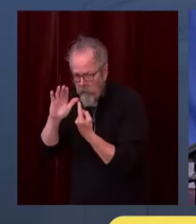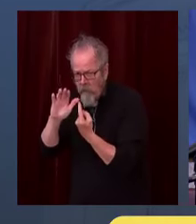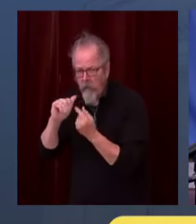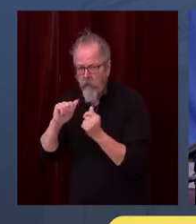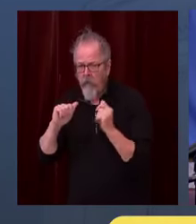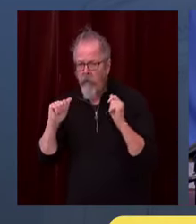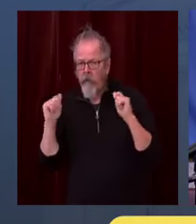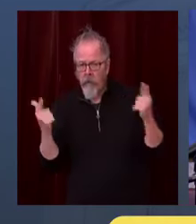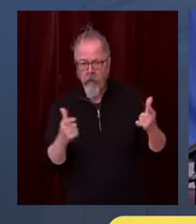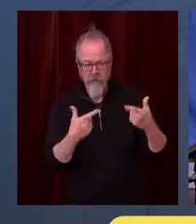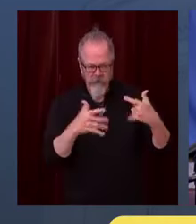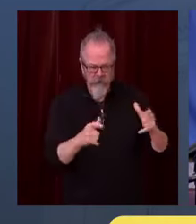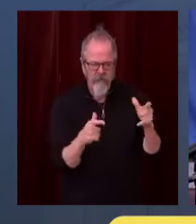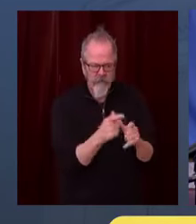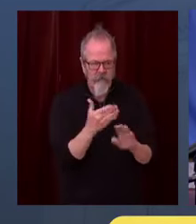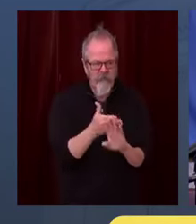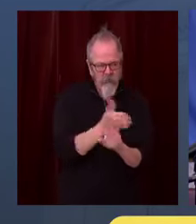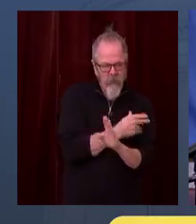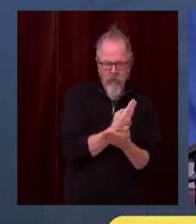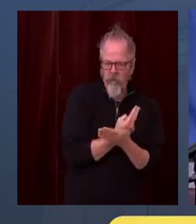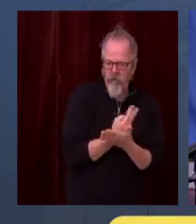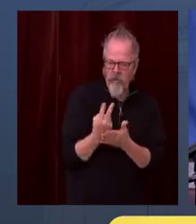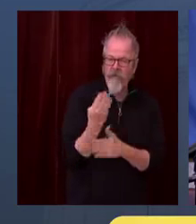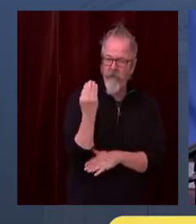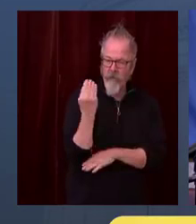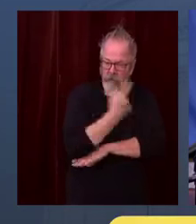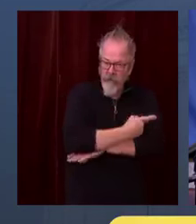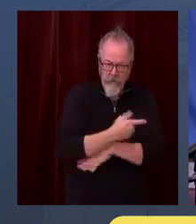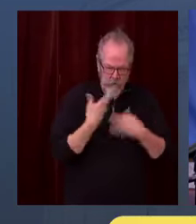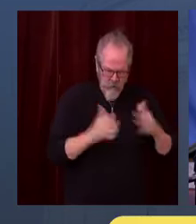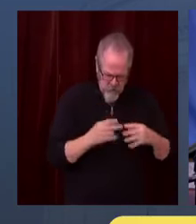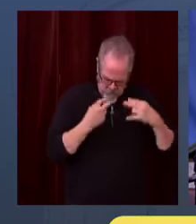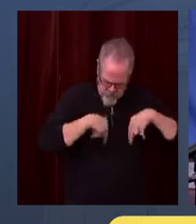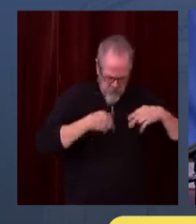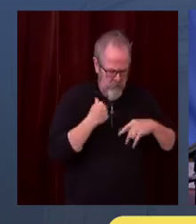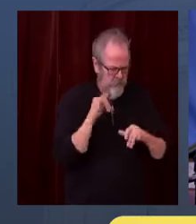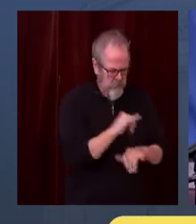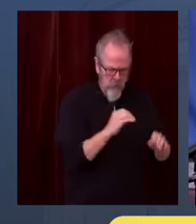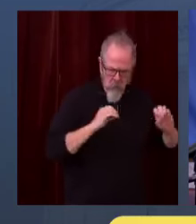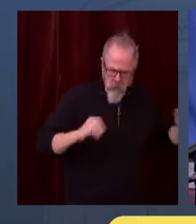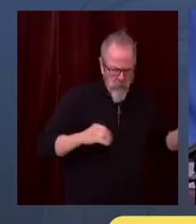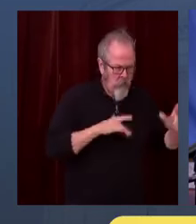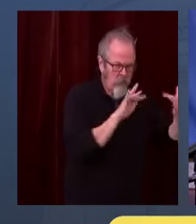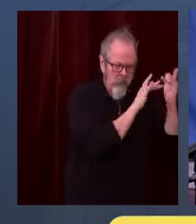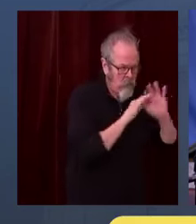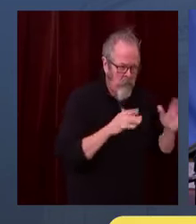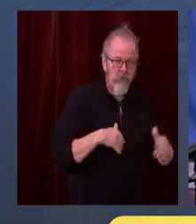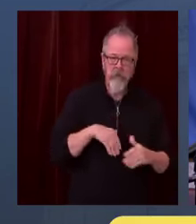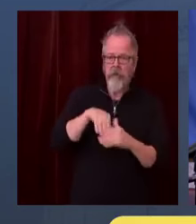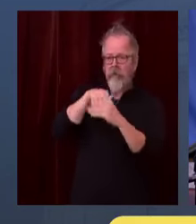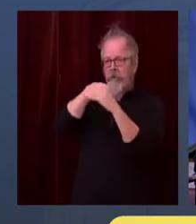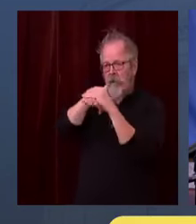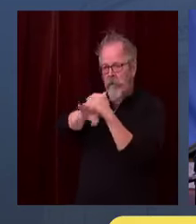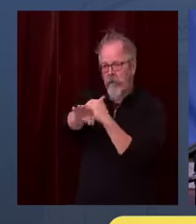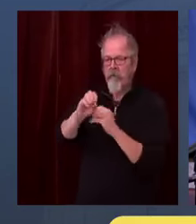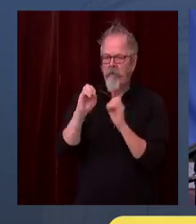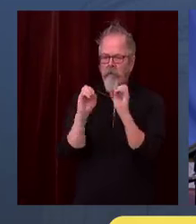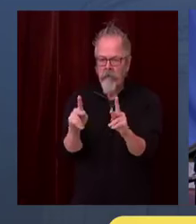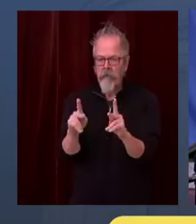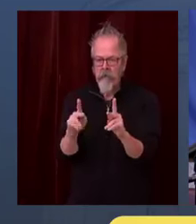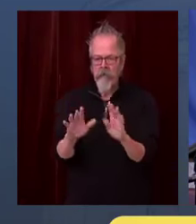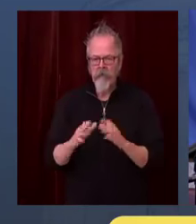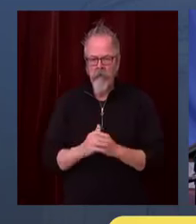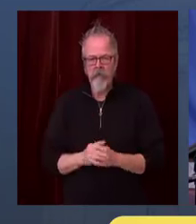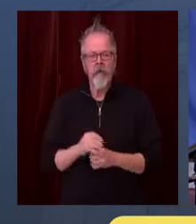This is an important part of our efforts because we know where this virus can